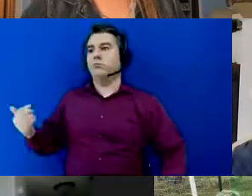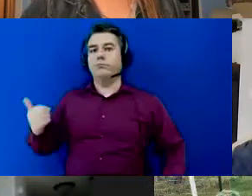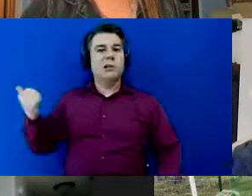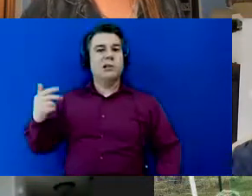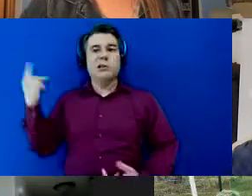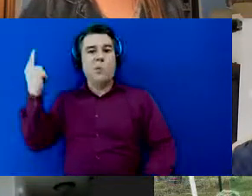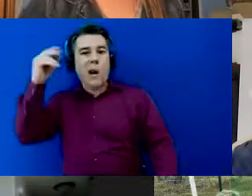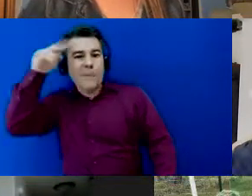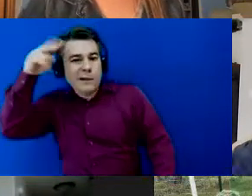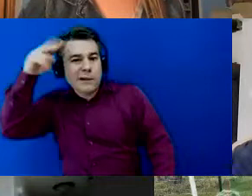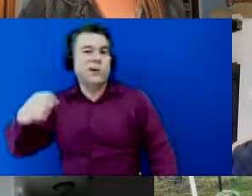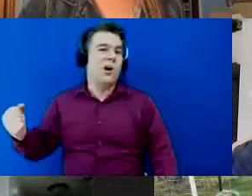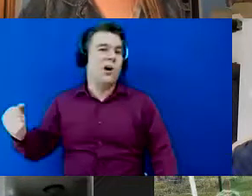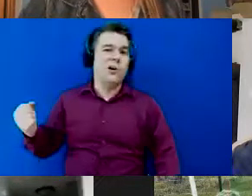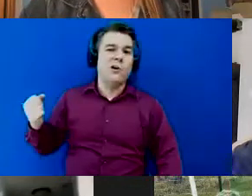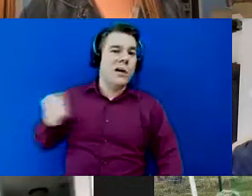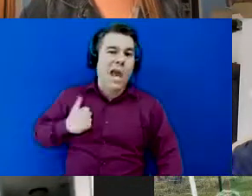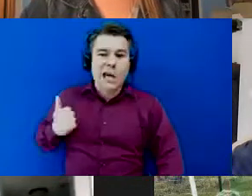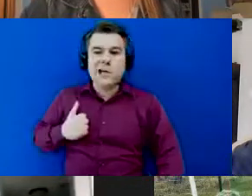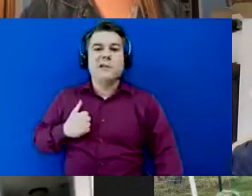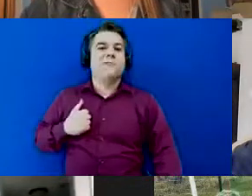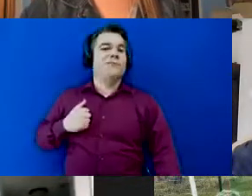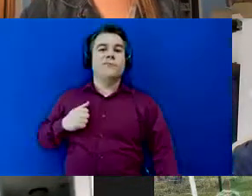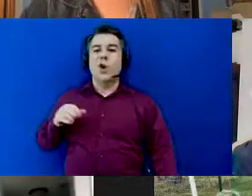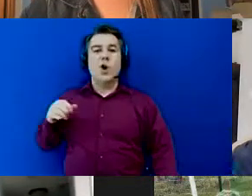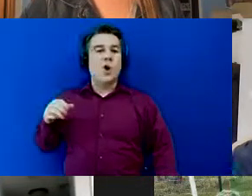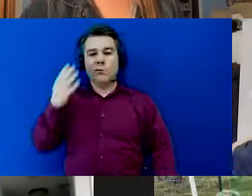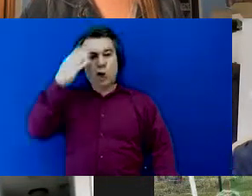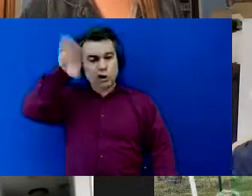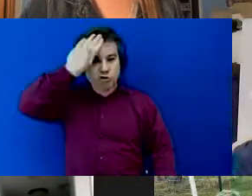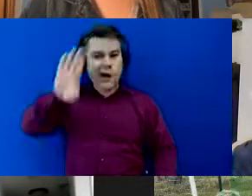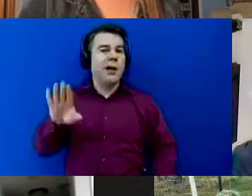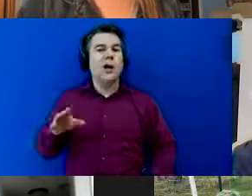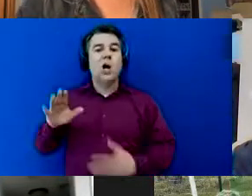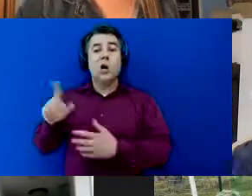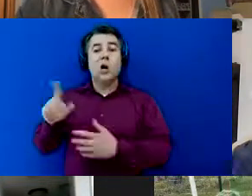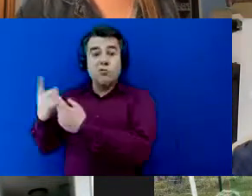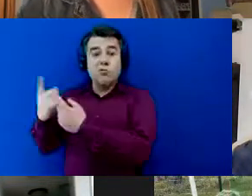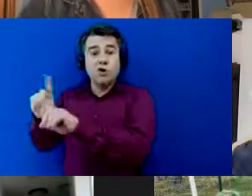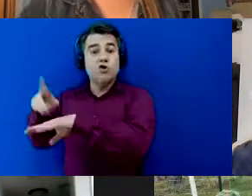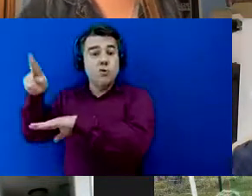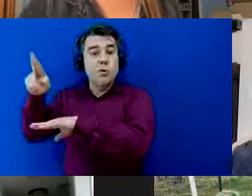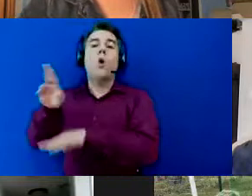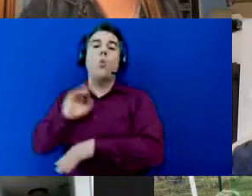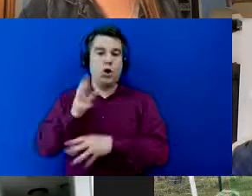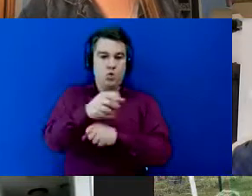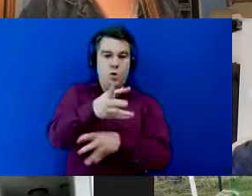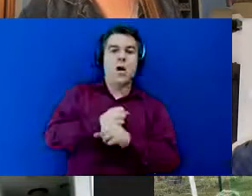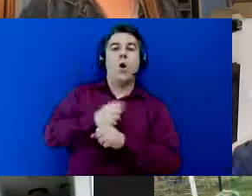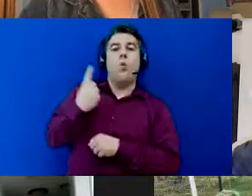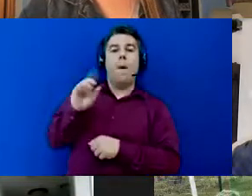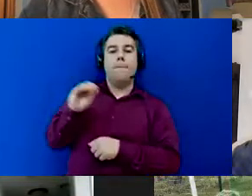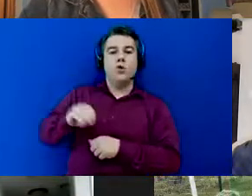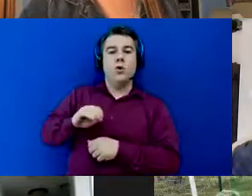or canada or australia reach ruby you will get one percent of all of the business in